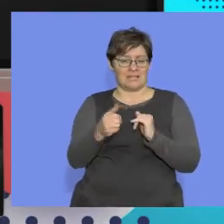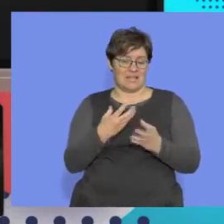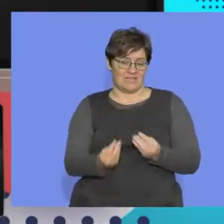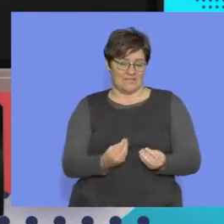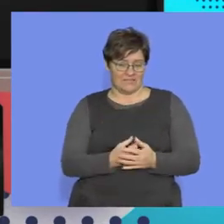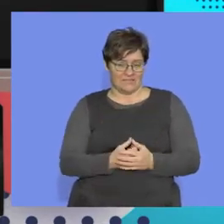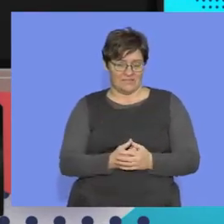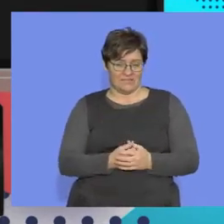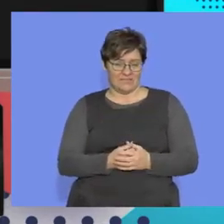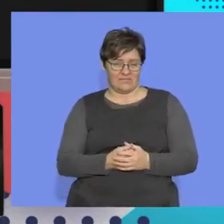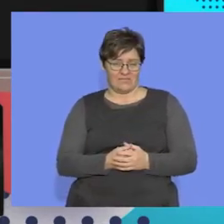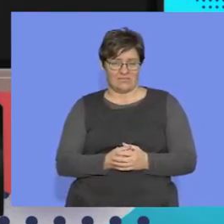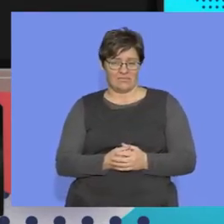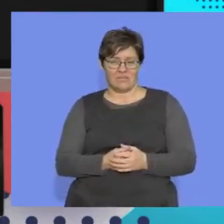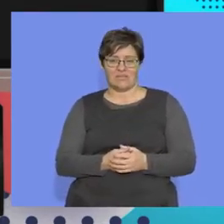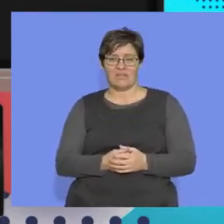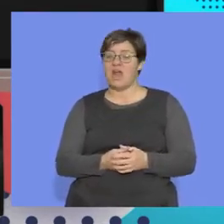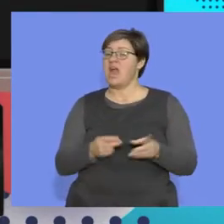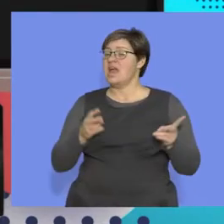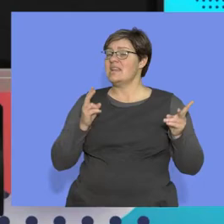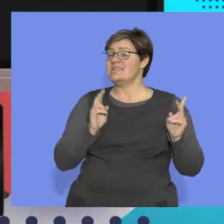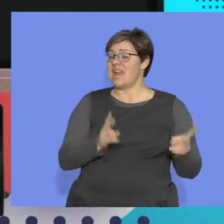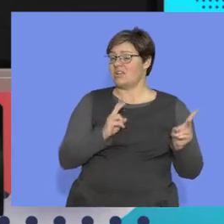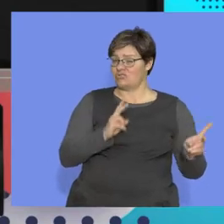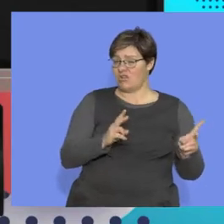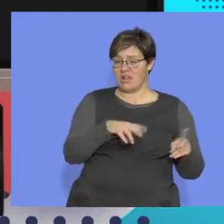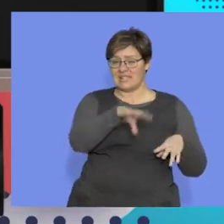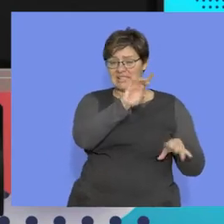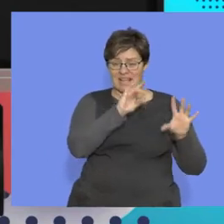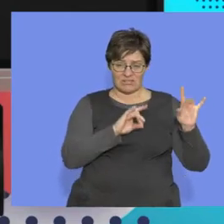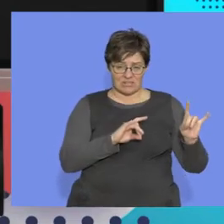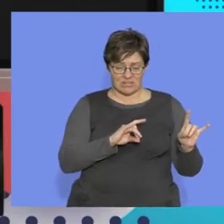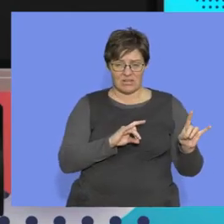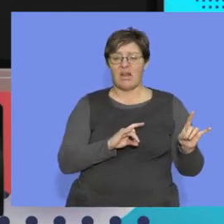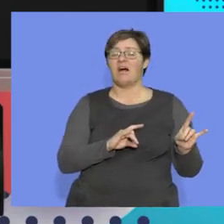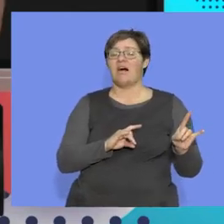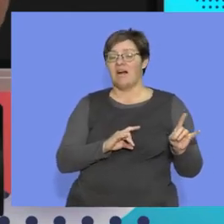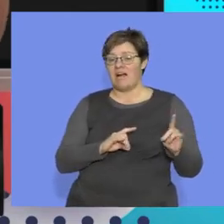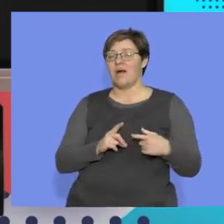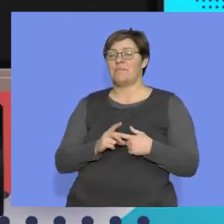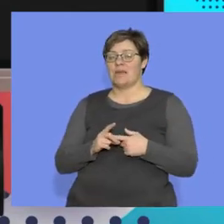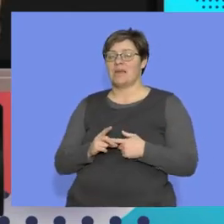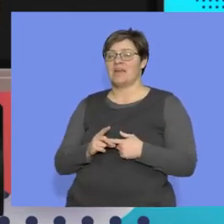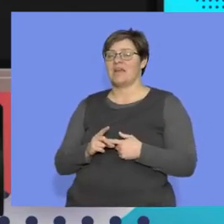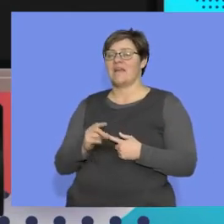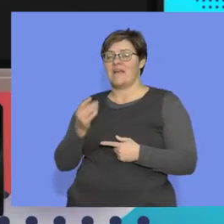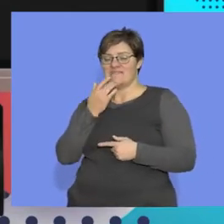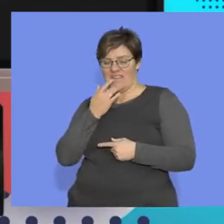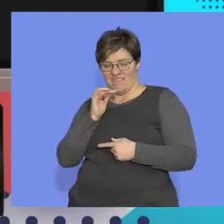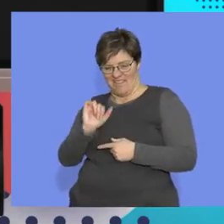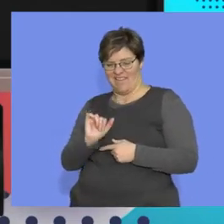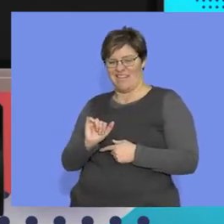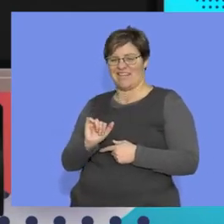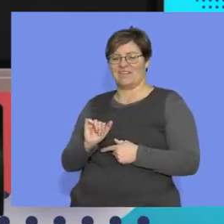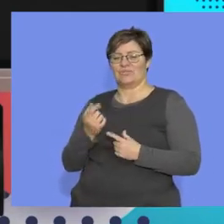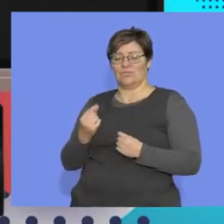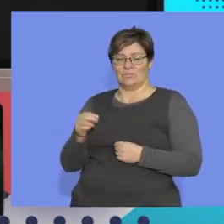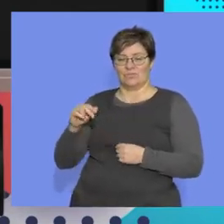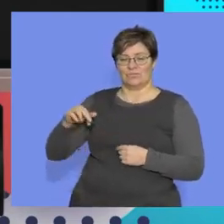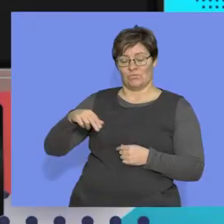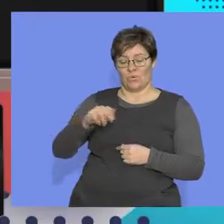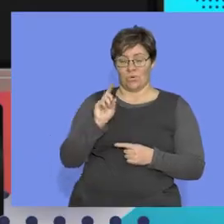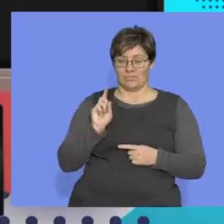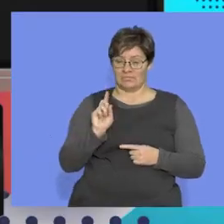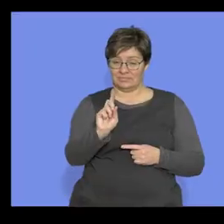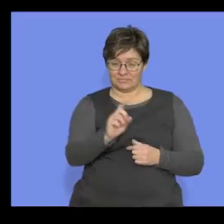better. It was a natural, as far as natural selection goes, it was a favoured characteristic.